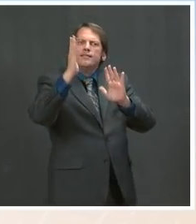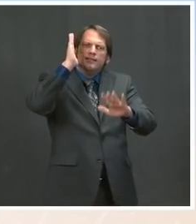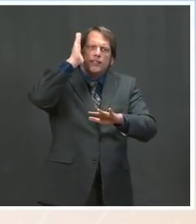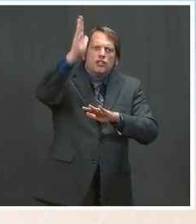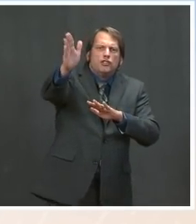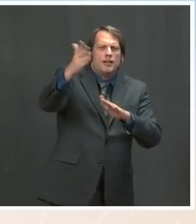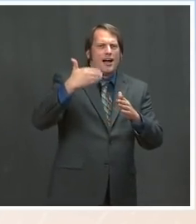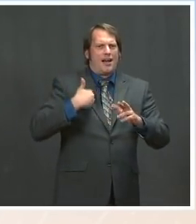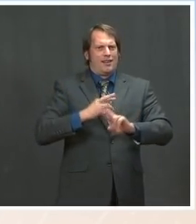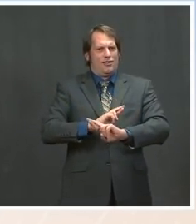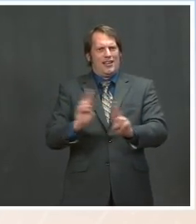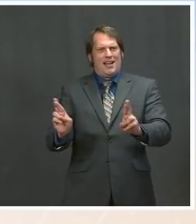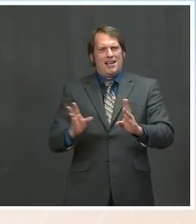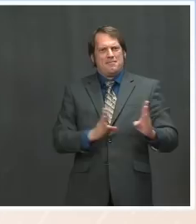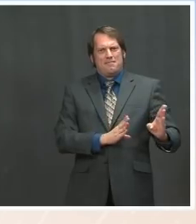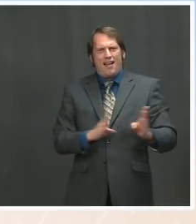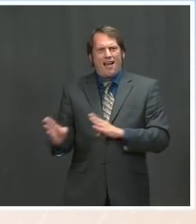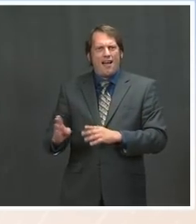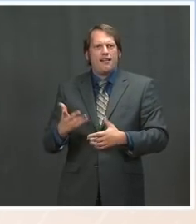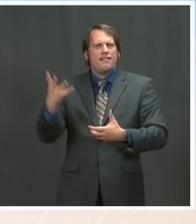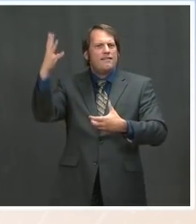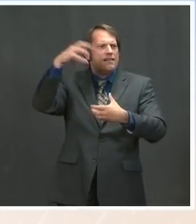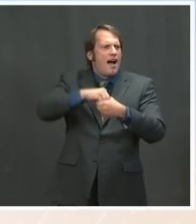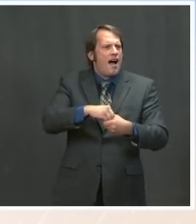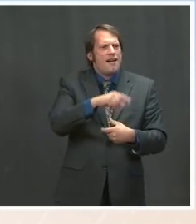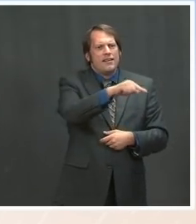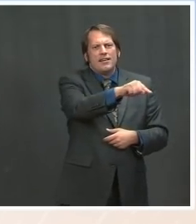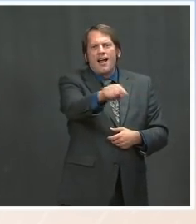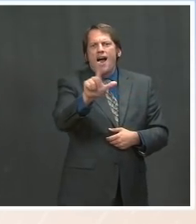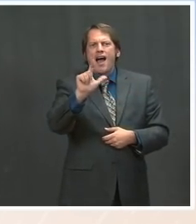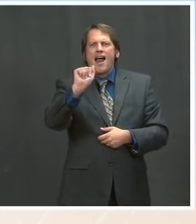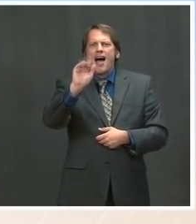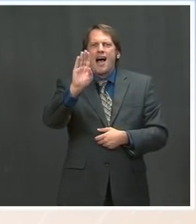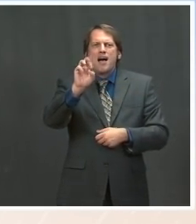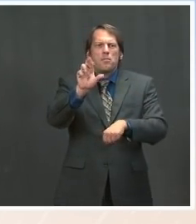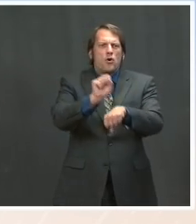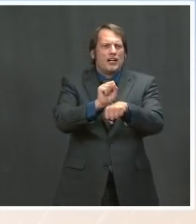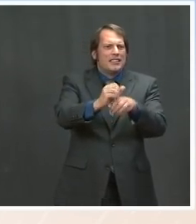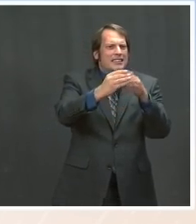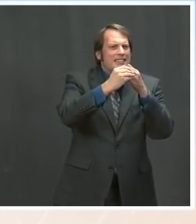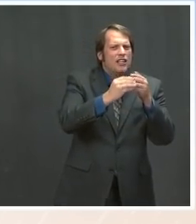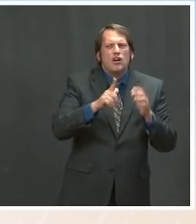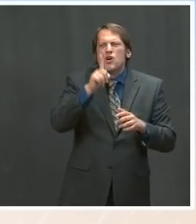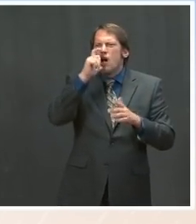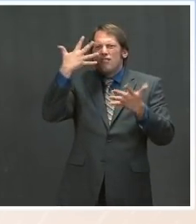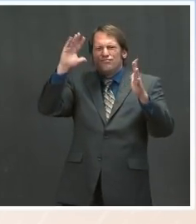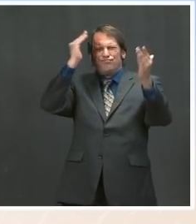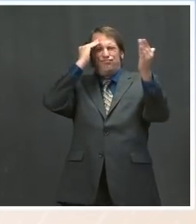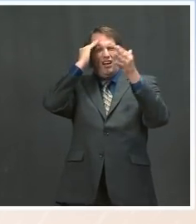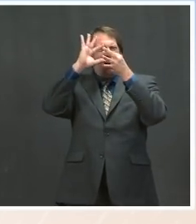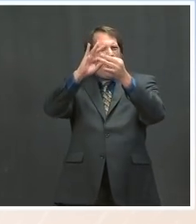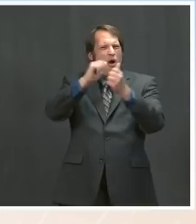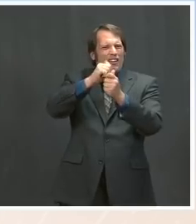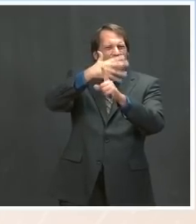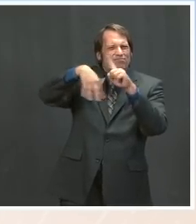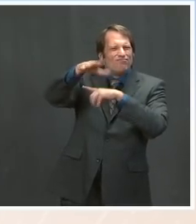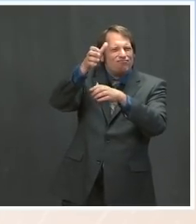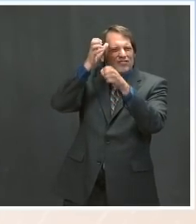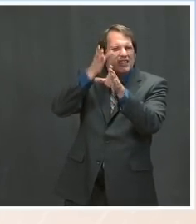and climate advocates meet together and discuss how we could work together on a path forward. But, you if you look at areas like